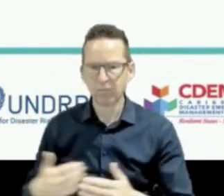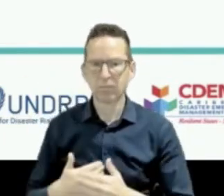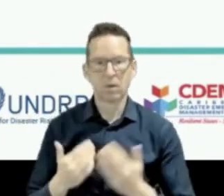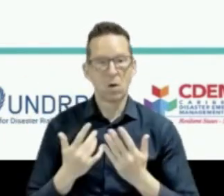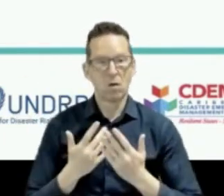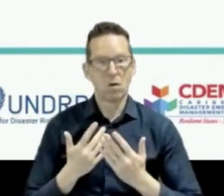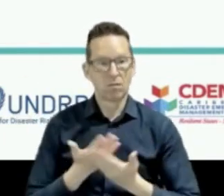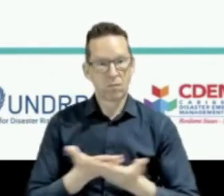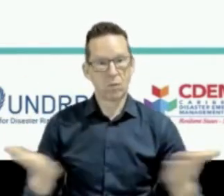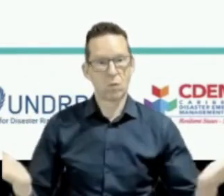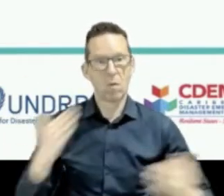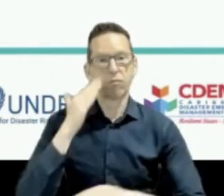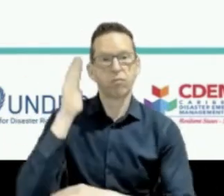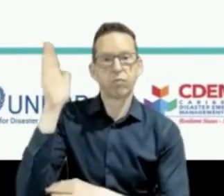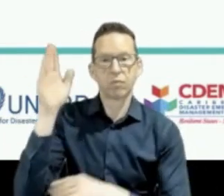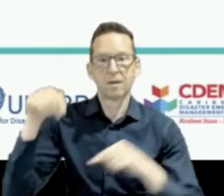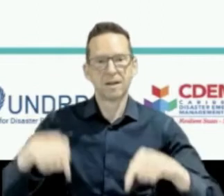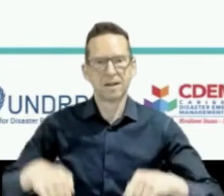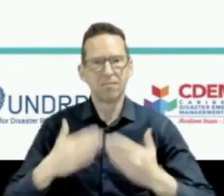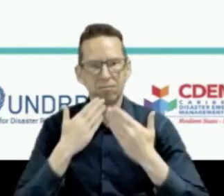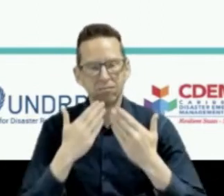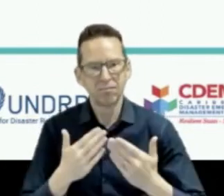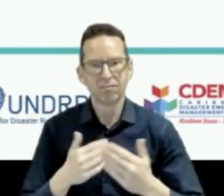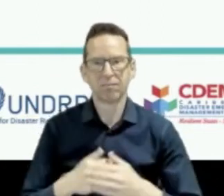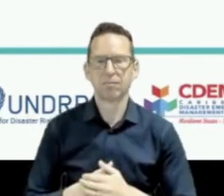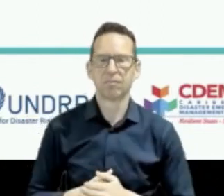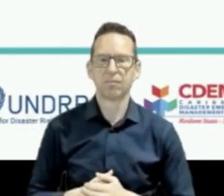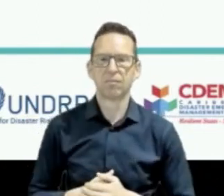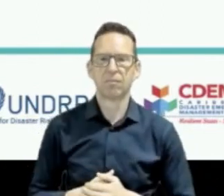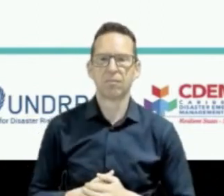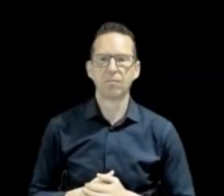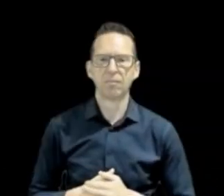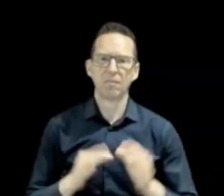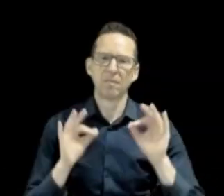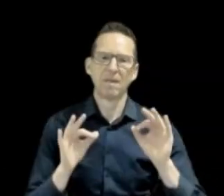own staff at the headquarters unit. I thank you very much for your kind attention.